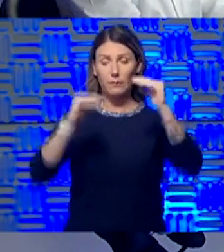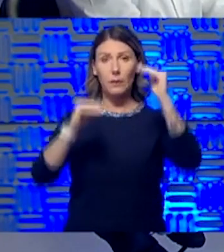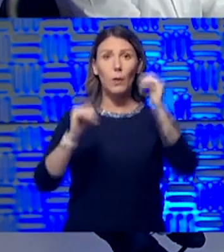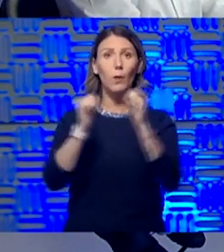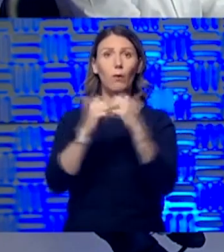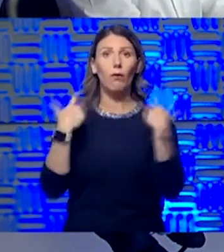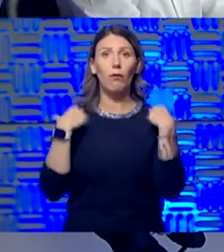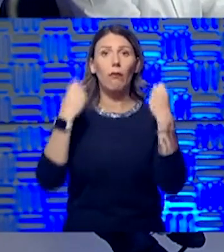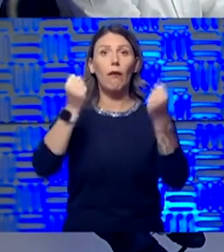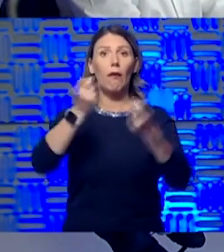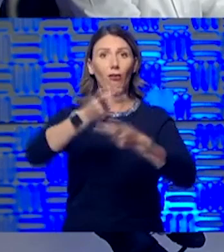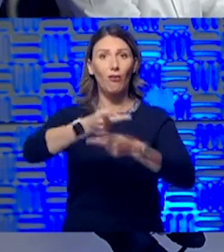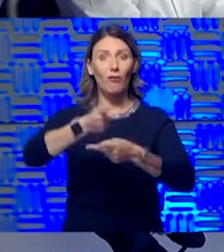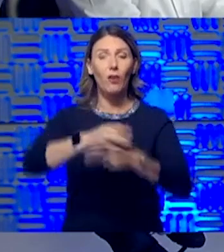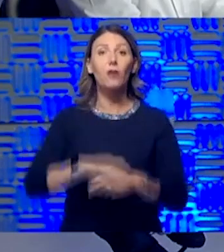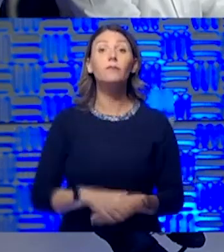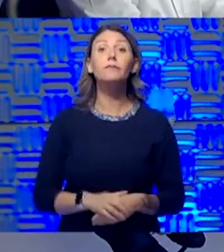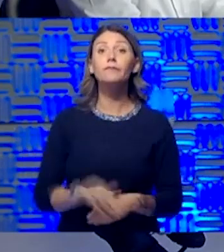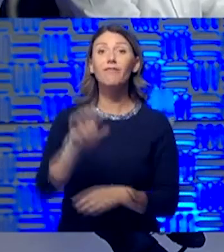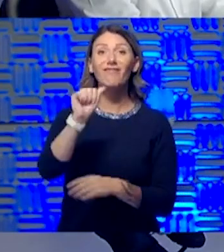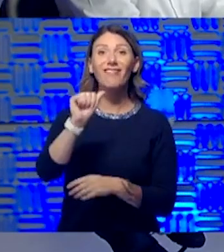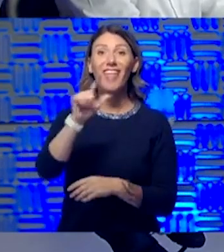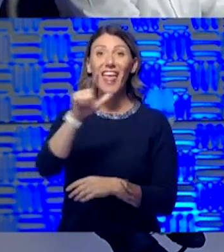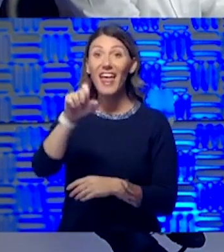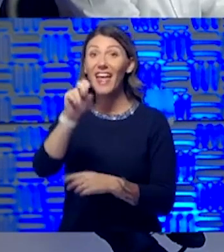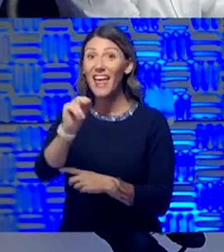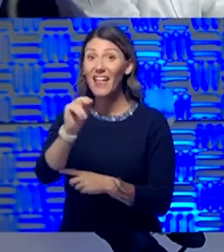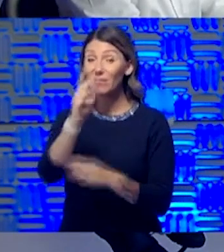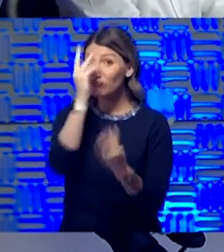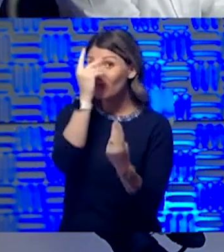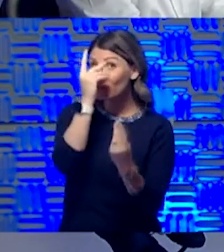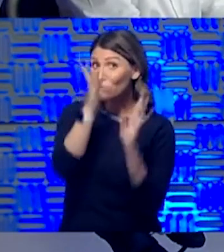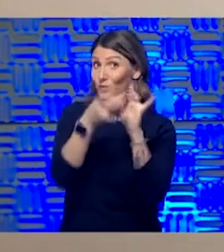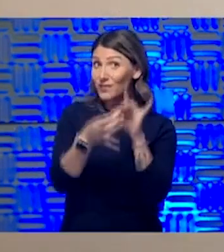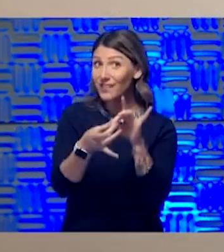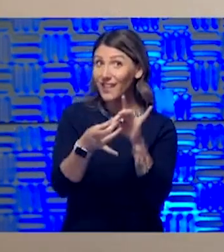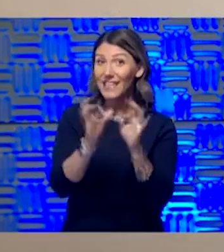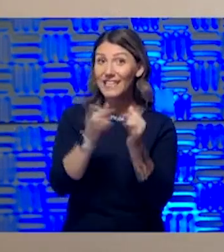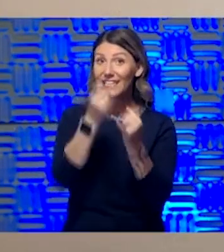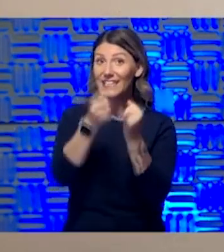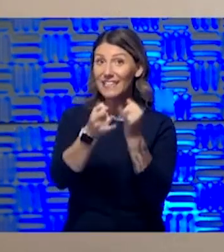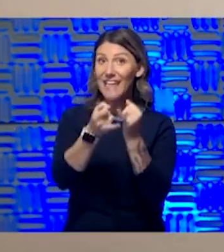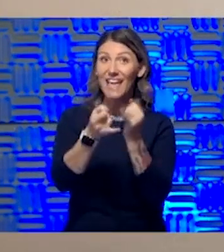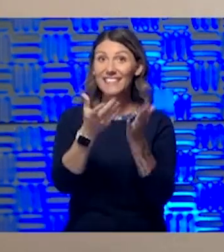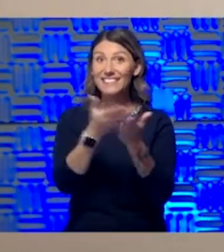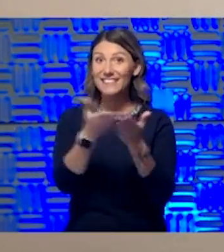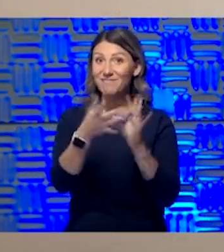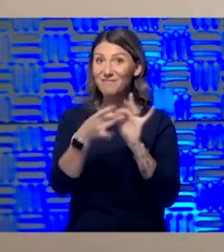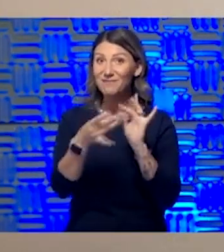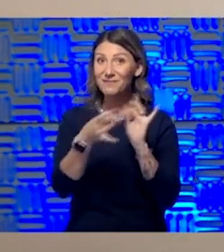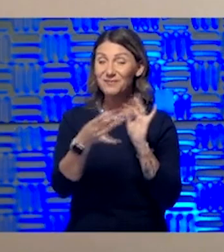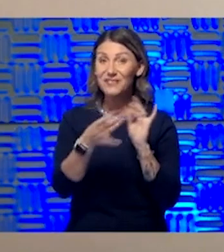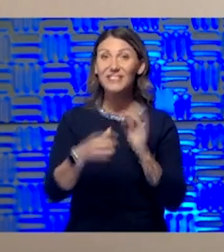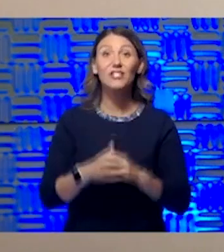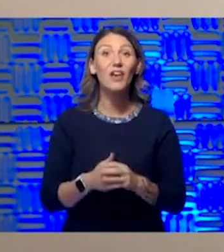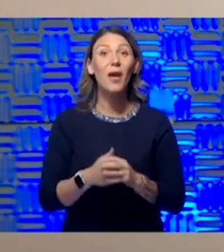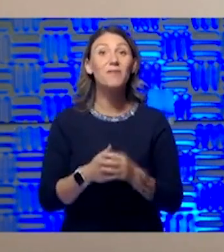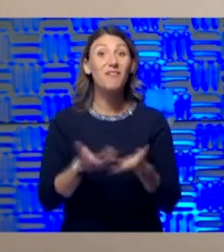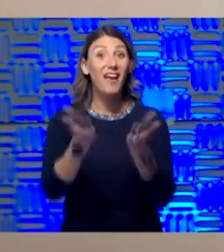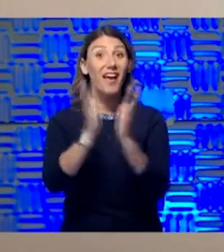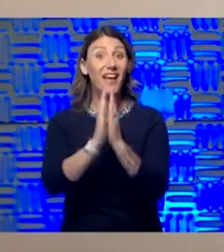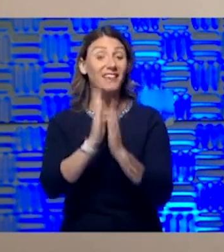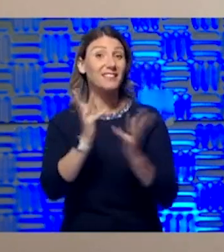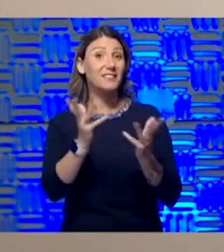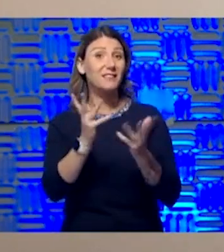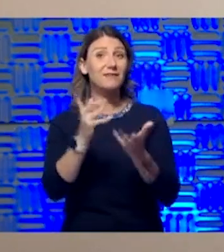States. Alan, you probably have some thoughts around that, especially that last sentence I just uttered. So I'm going to ask you to